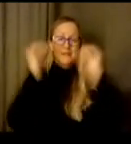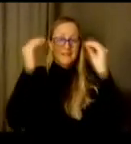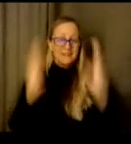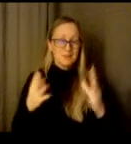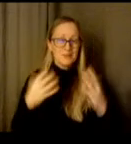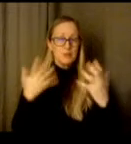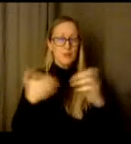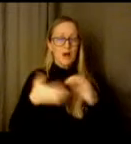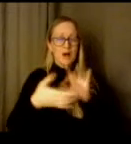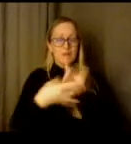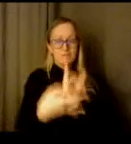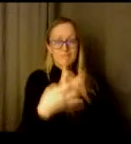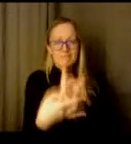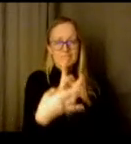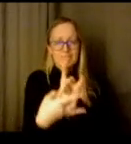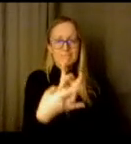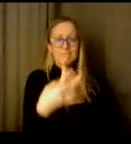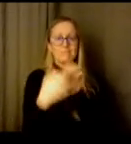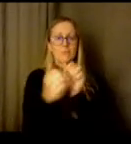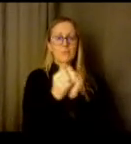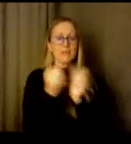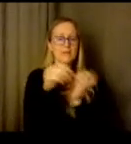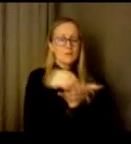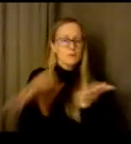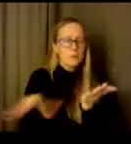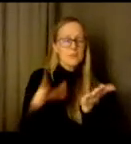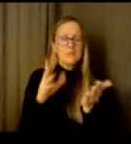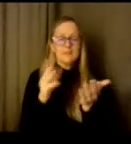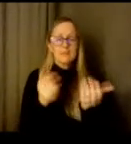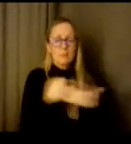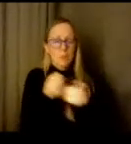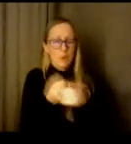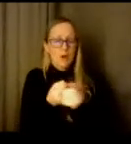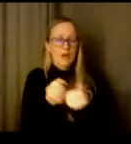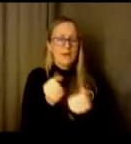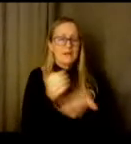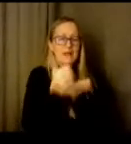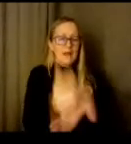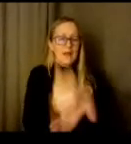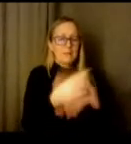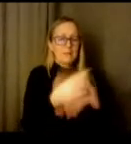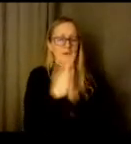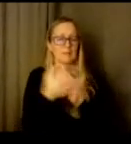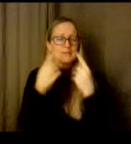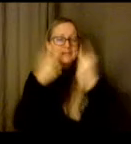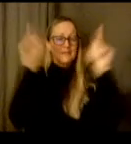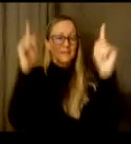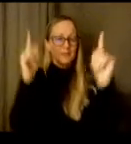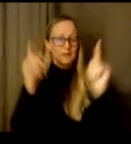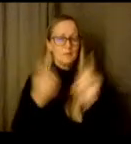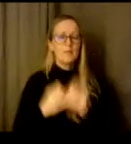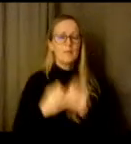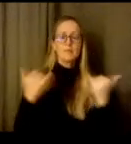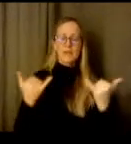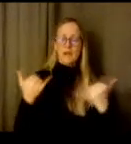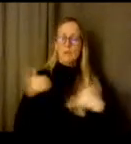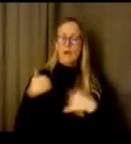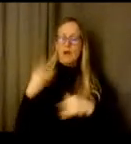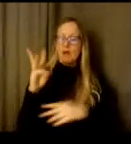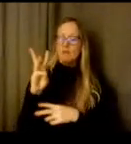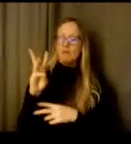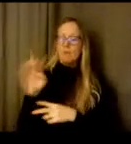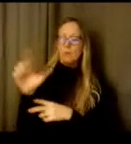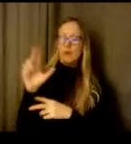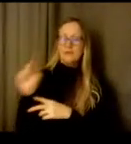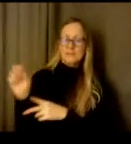as providing education to help support the success of our students. So currently, we have a wellness team that is exploring staff needs through staff